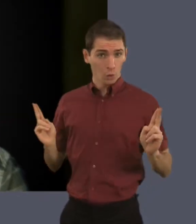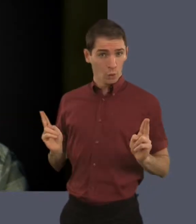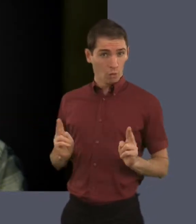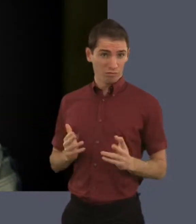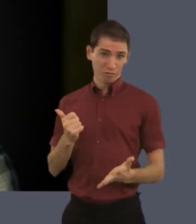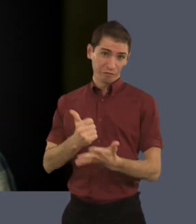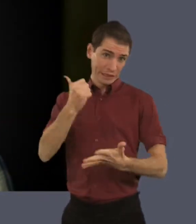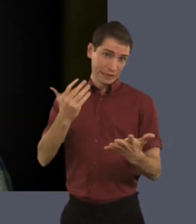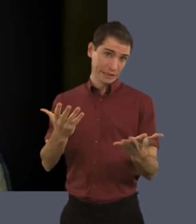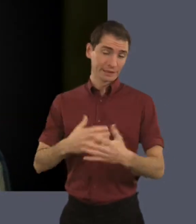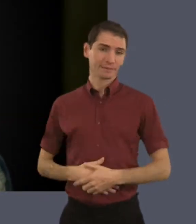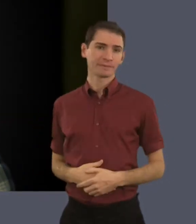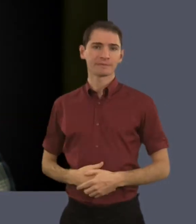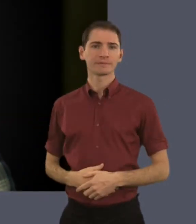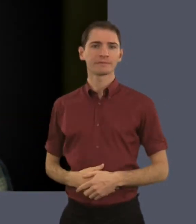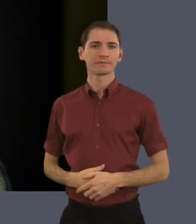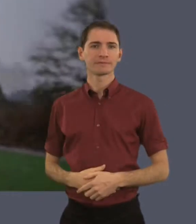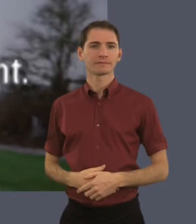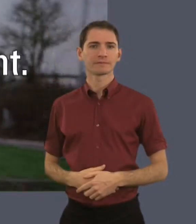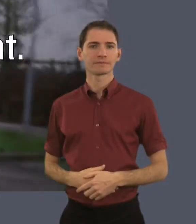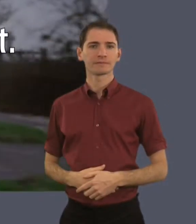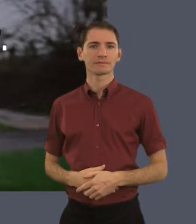And I'm losing weight. So it's great.